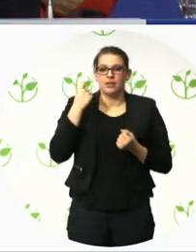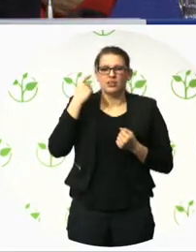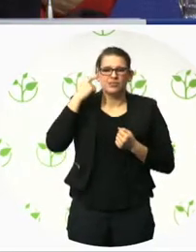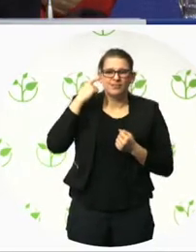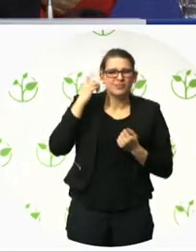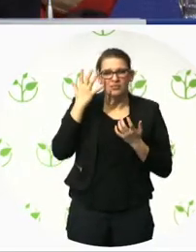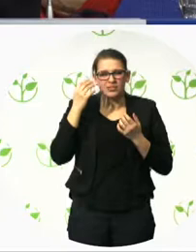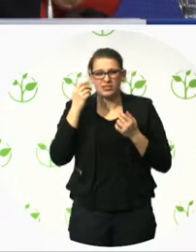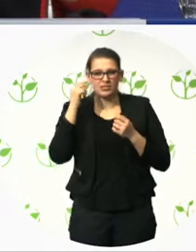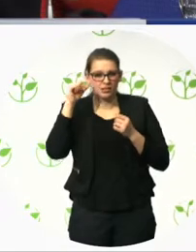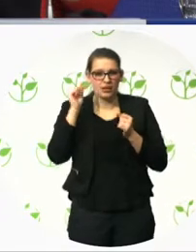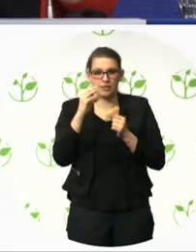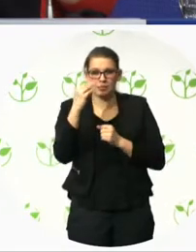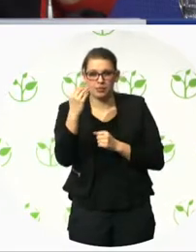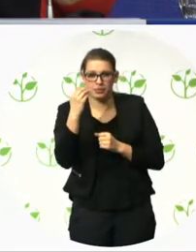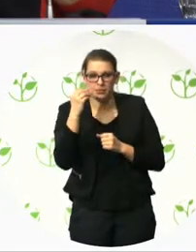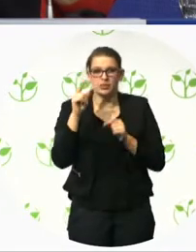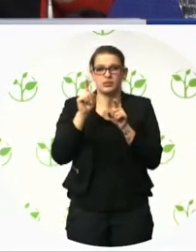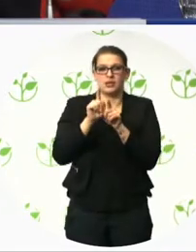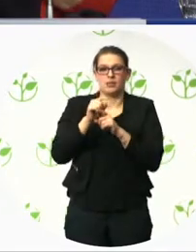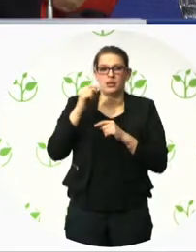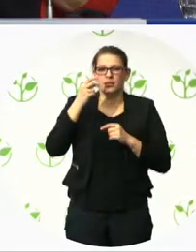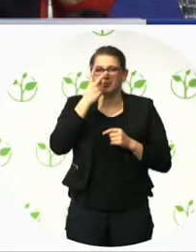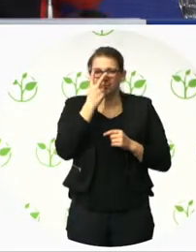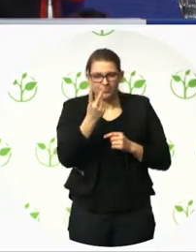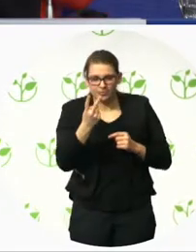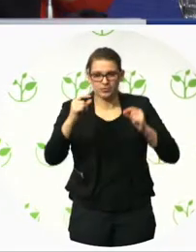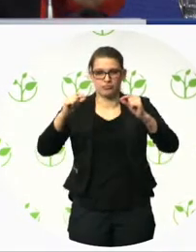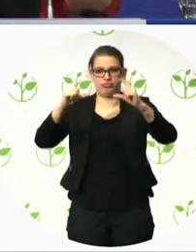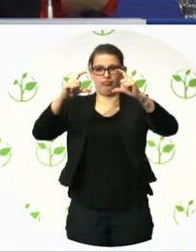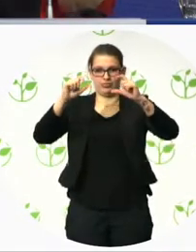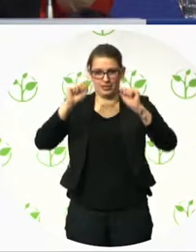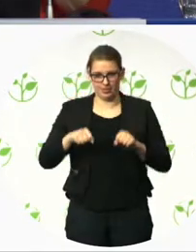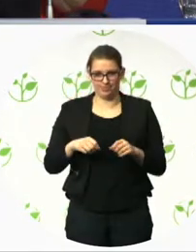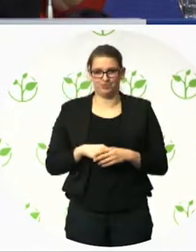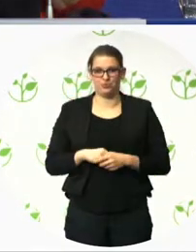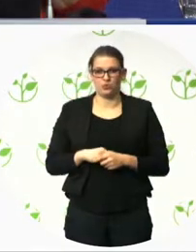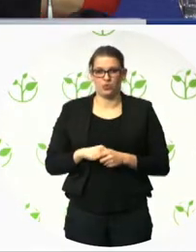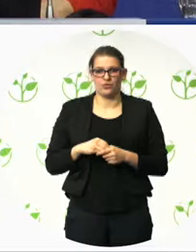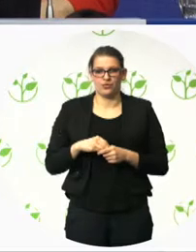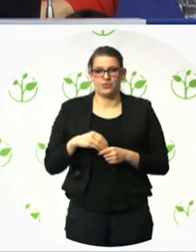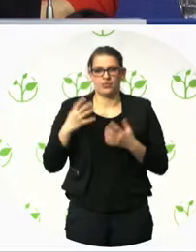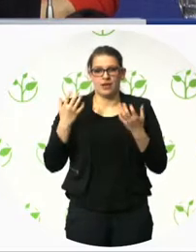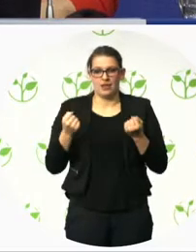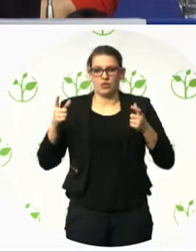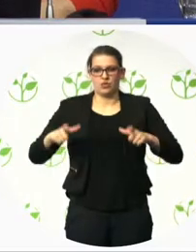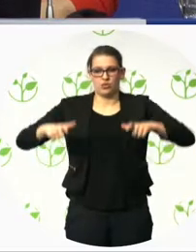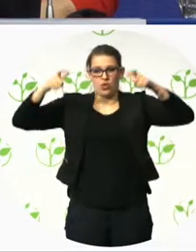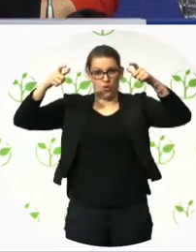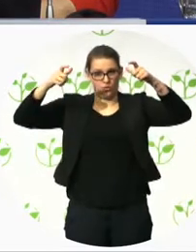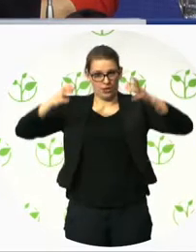of Stovner, where you can use a wheelchair to get the same view as everybody else. We are very,